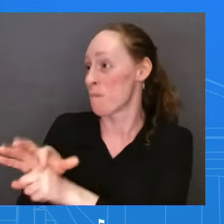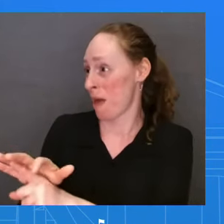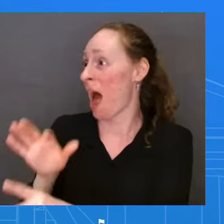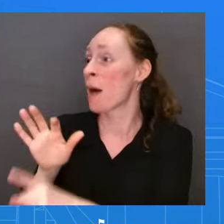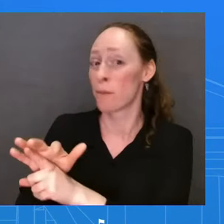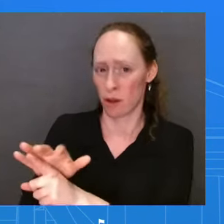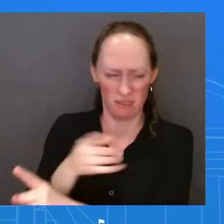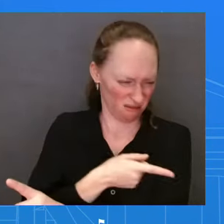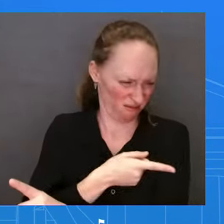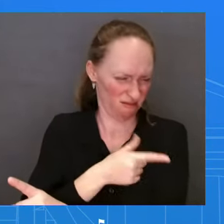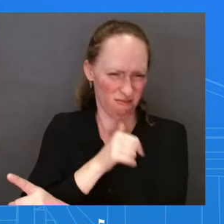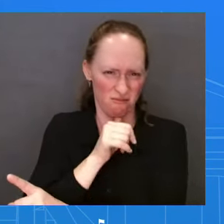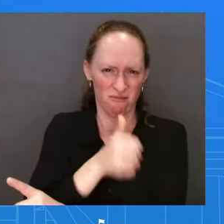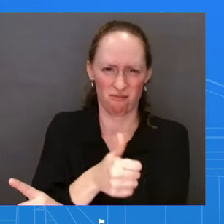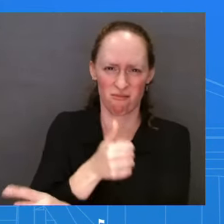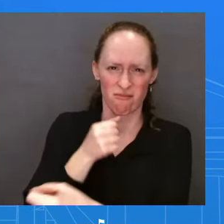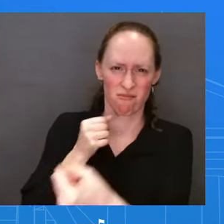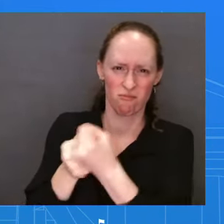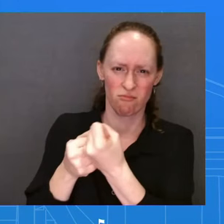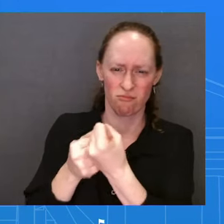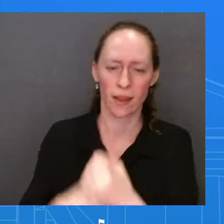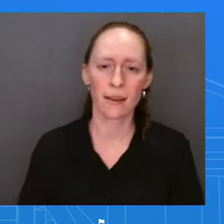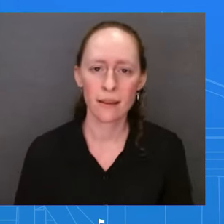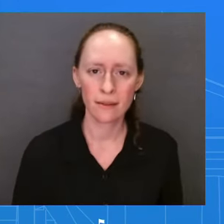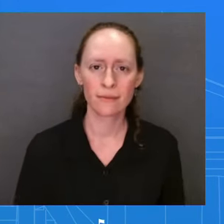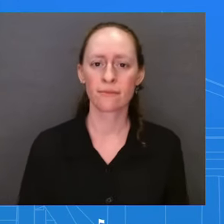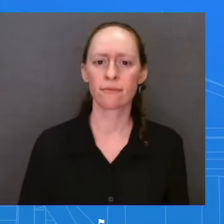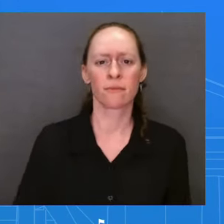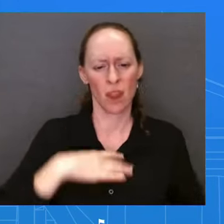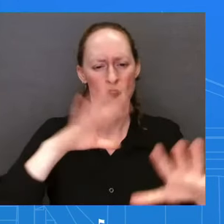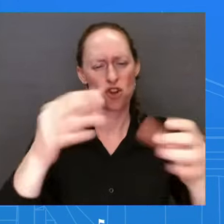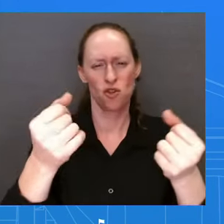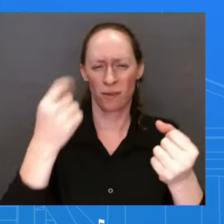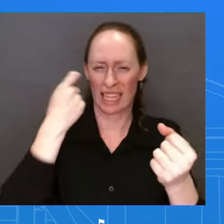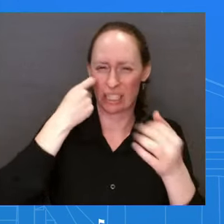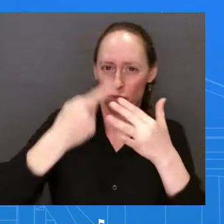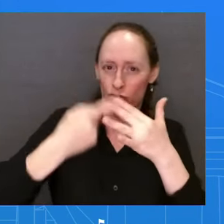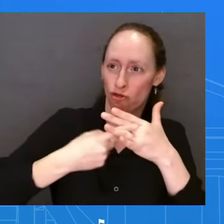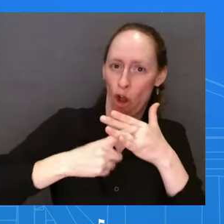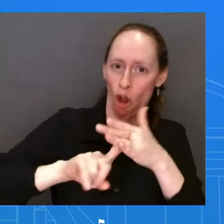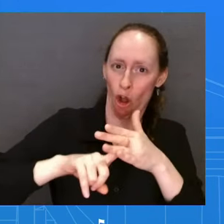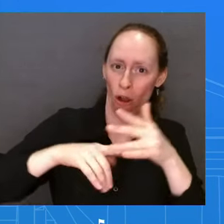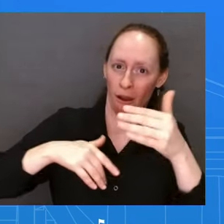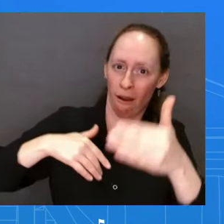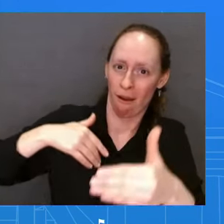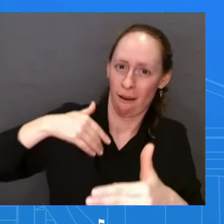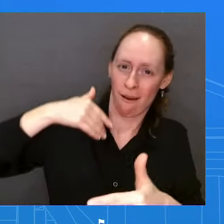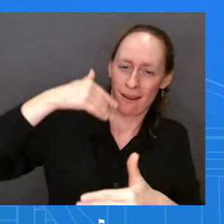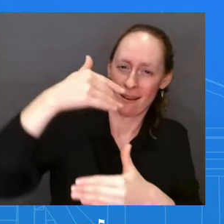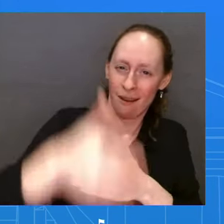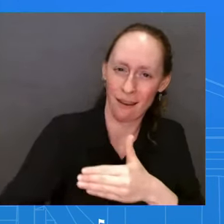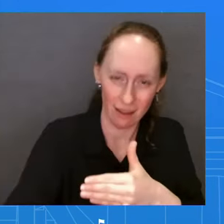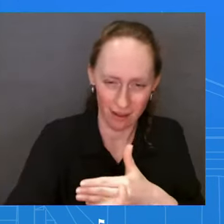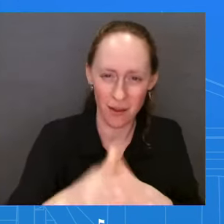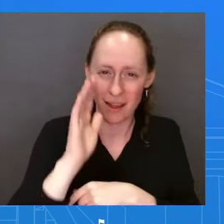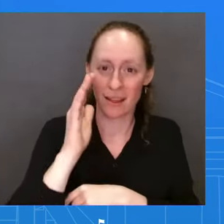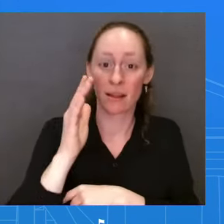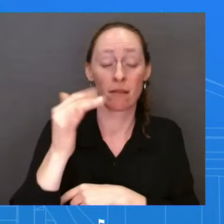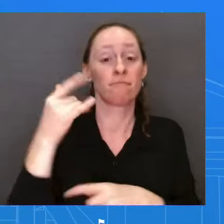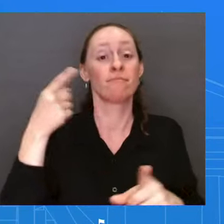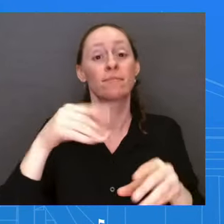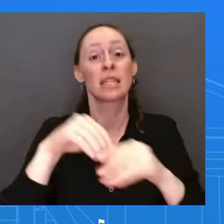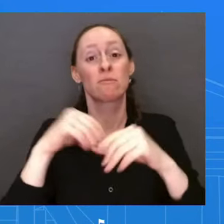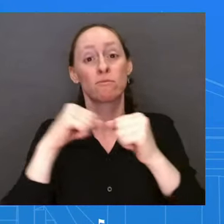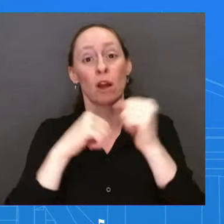mean, we, he, in the span of two years' time, passed bipartisan infrastructure law, the Inflation Reduction